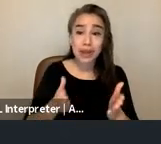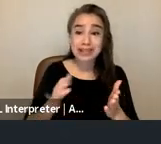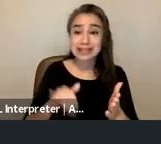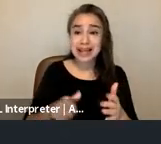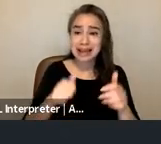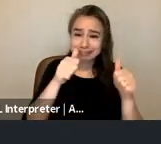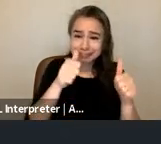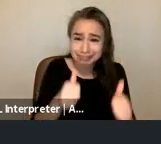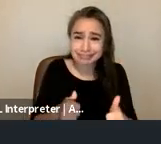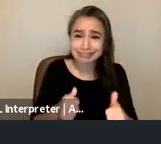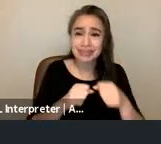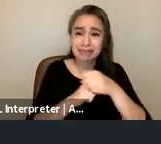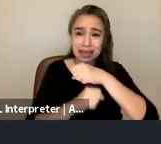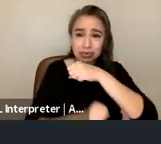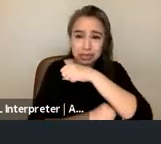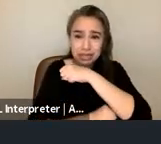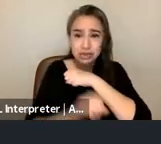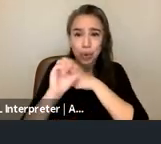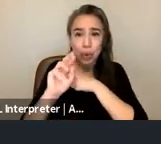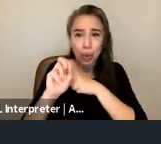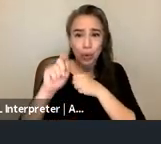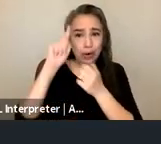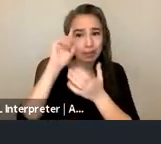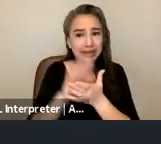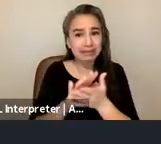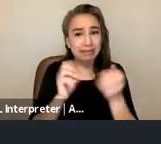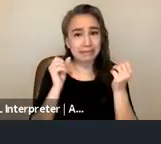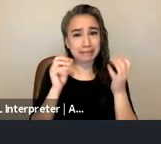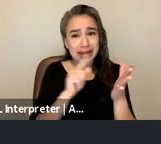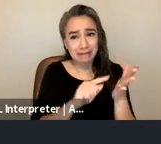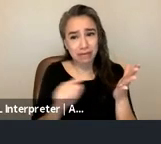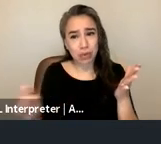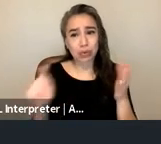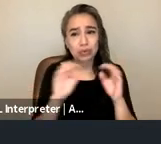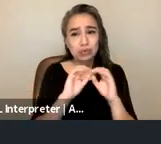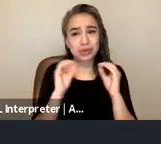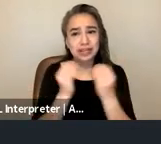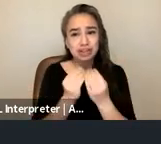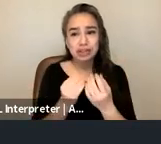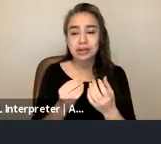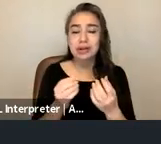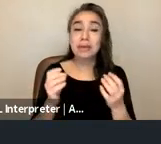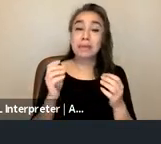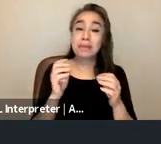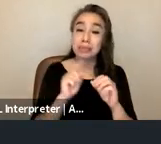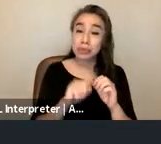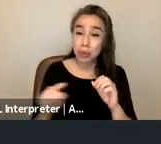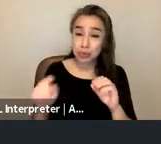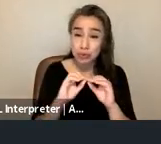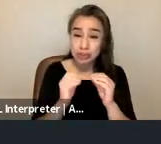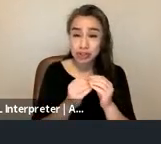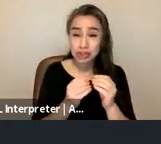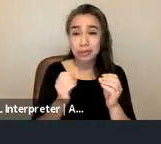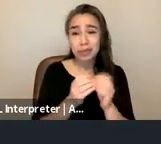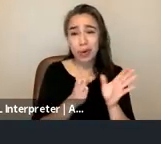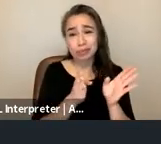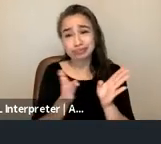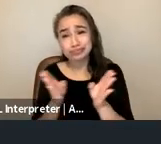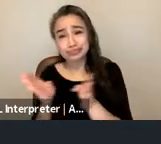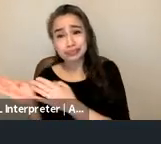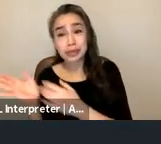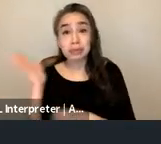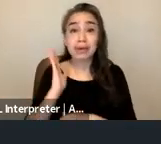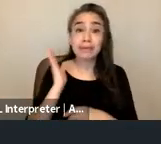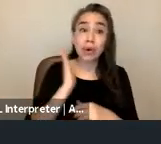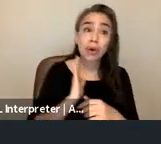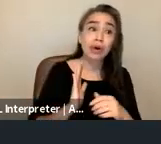foundational and core beliefs of many of these organizations they began moving further and further away from the liberatory and